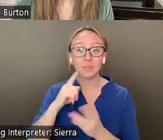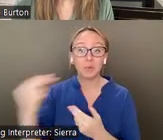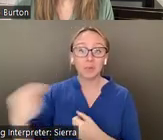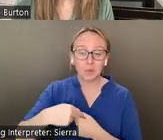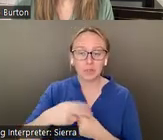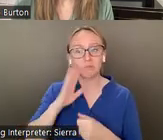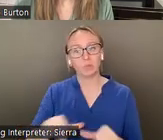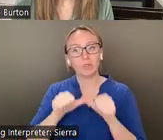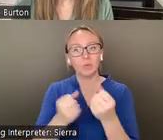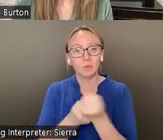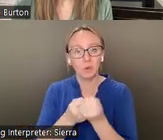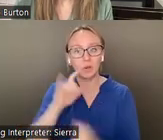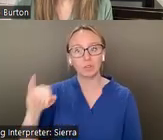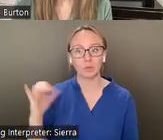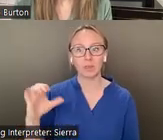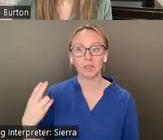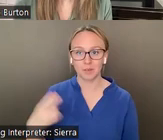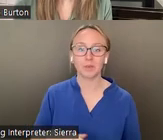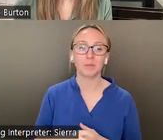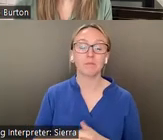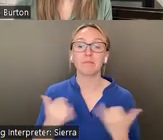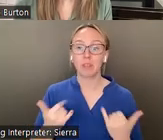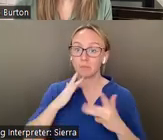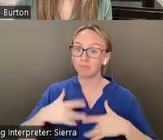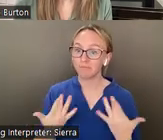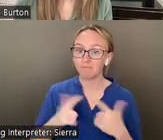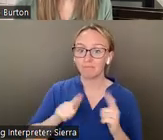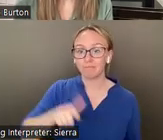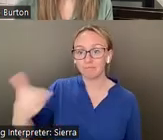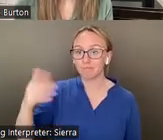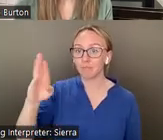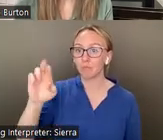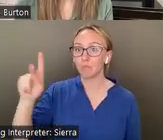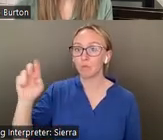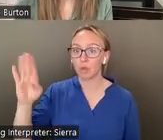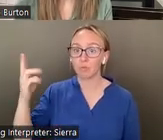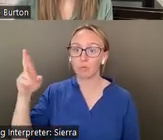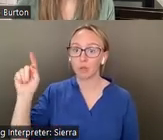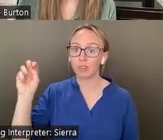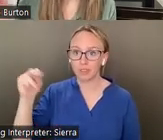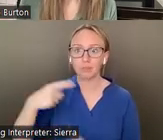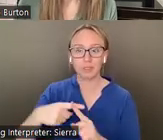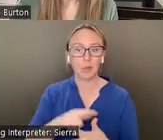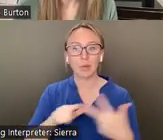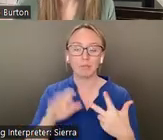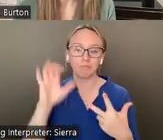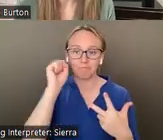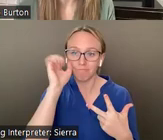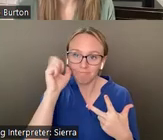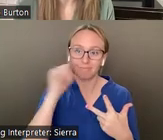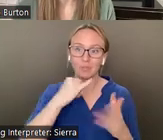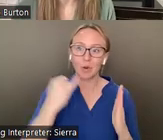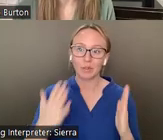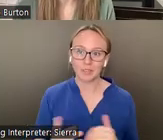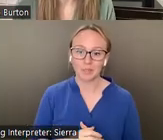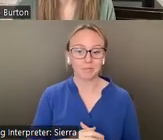of the James Castle House. I'm now very pleased to pass the mic to Brooke Burton and to our three incredible artists. Hi, everybody. I'm so